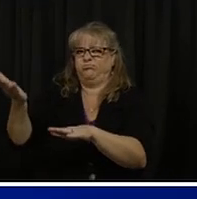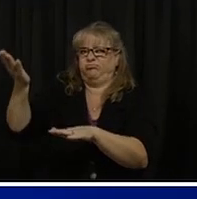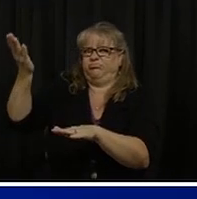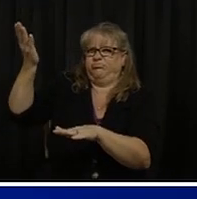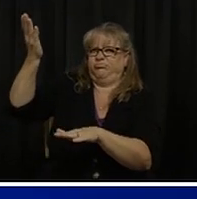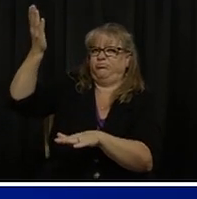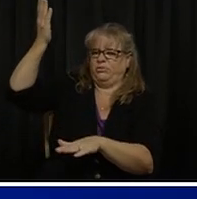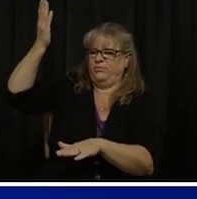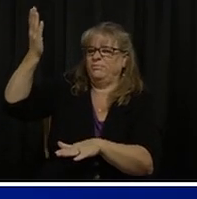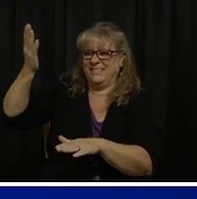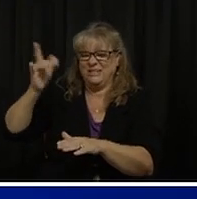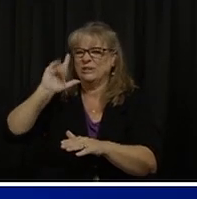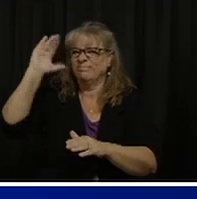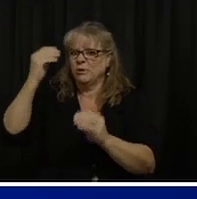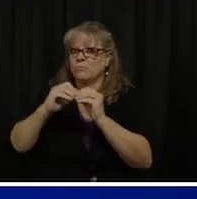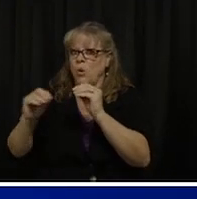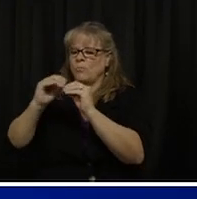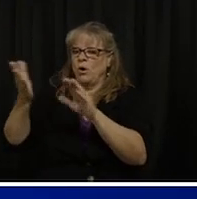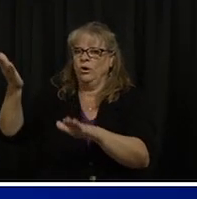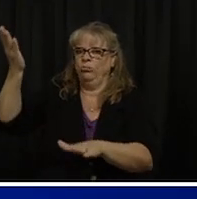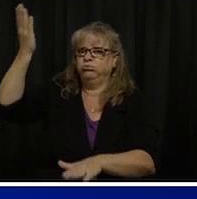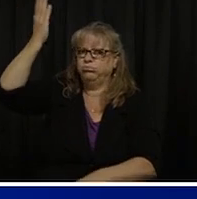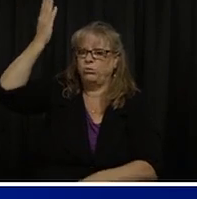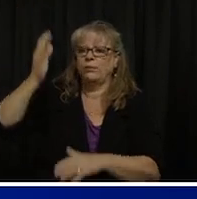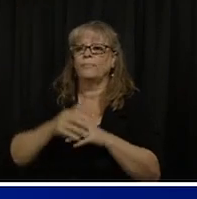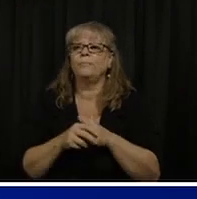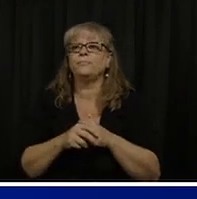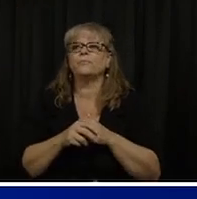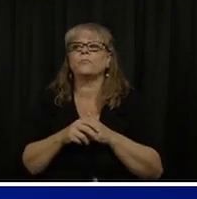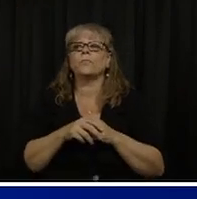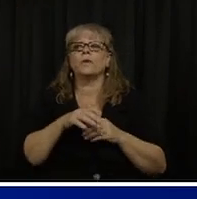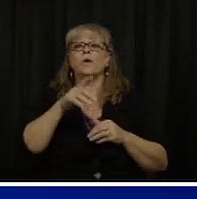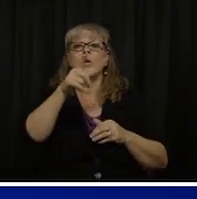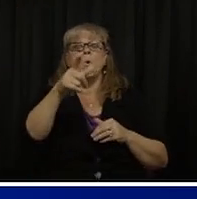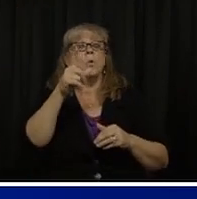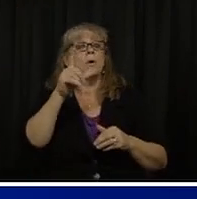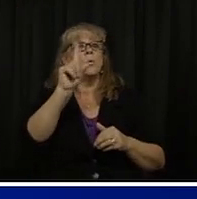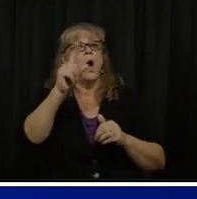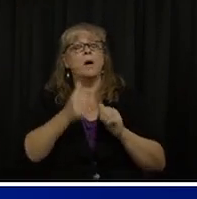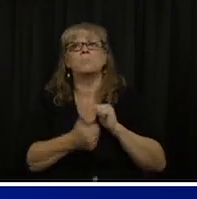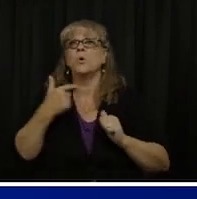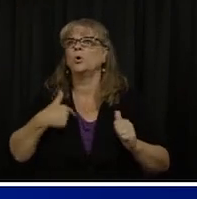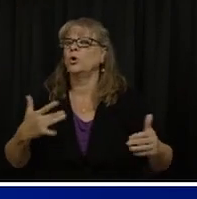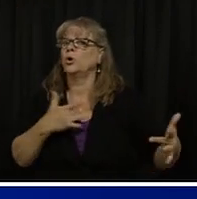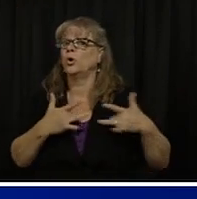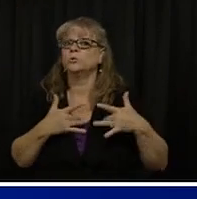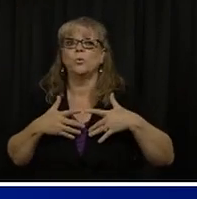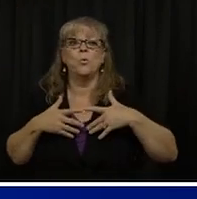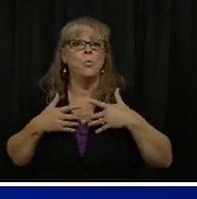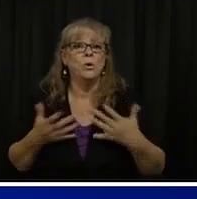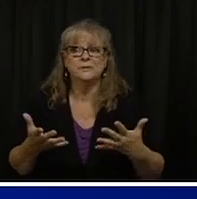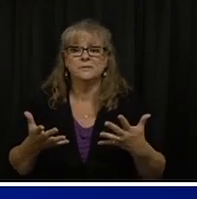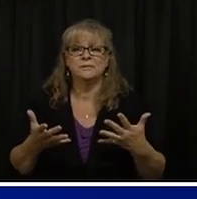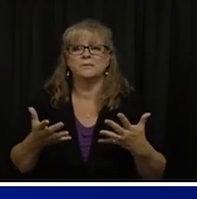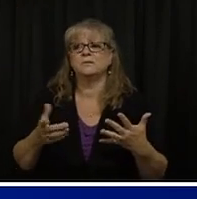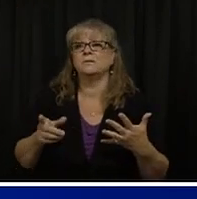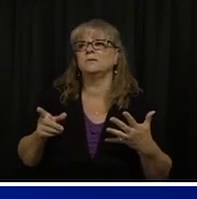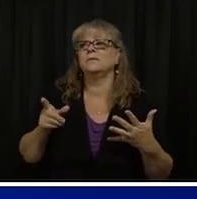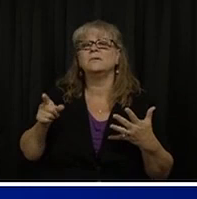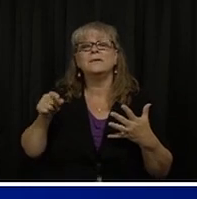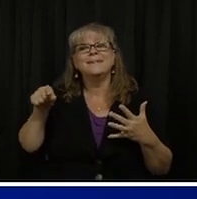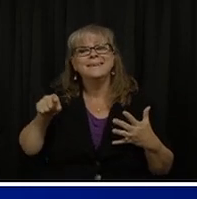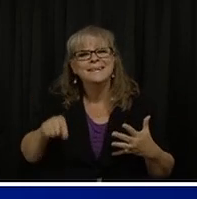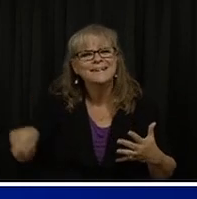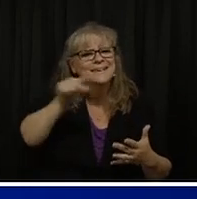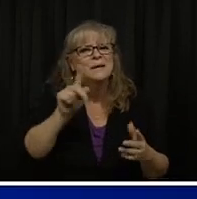Additionally, we know that one of the concerns that we have here in the state is the fact that we have individuals from across the state that are coming